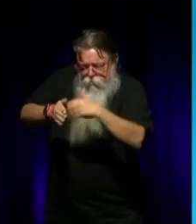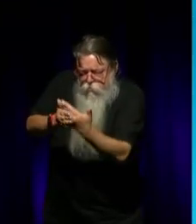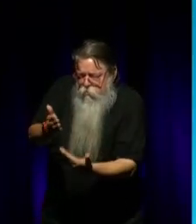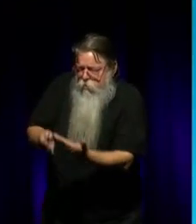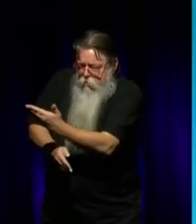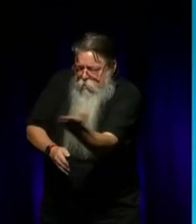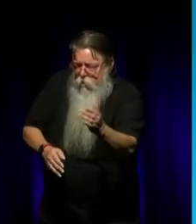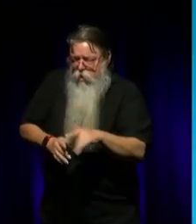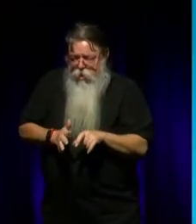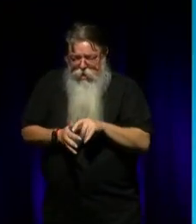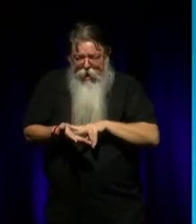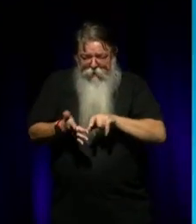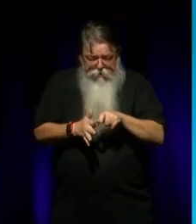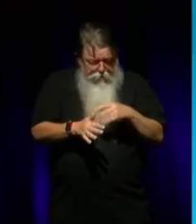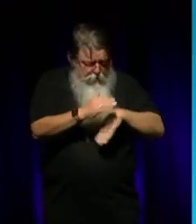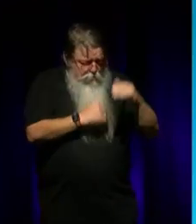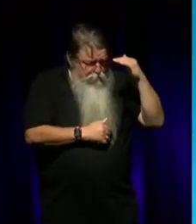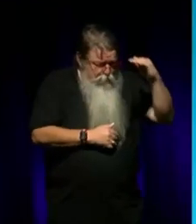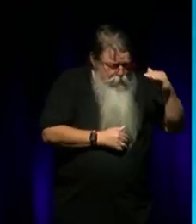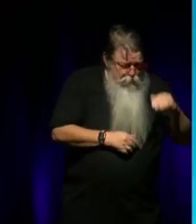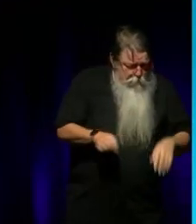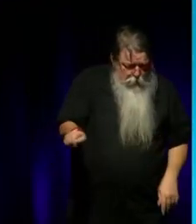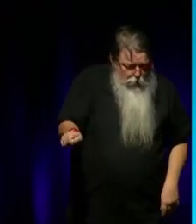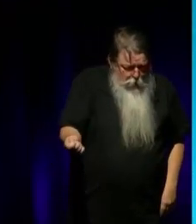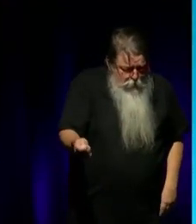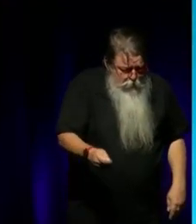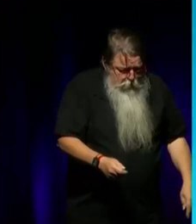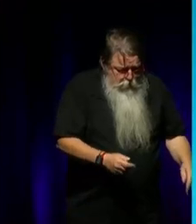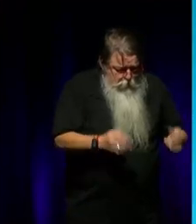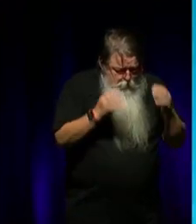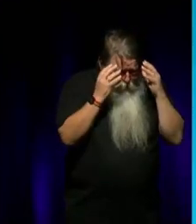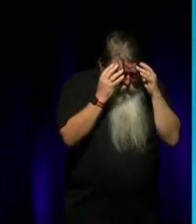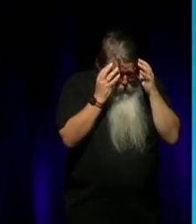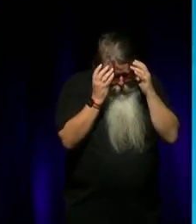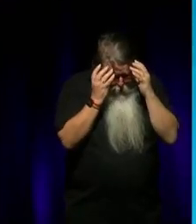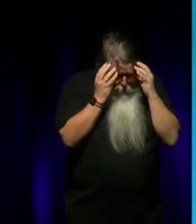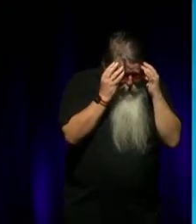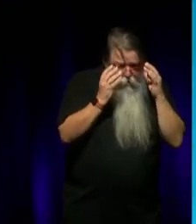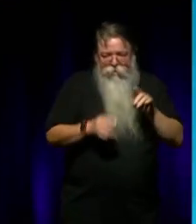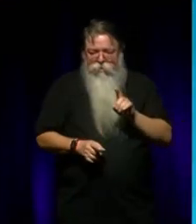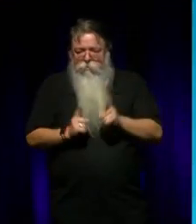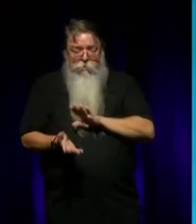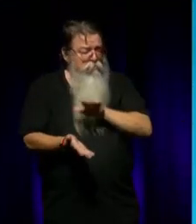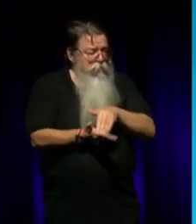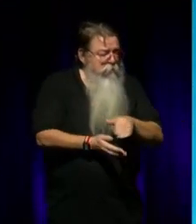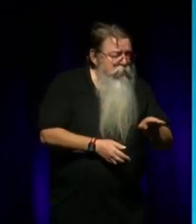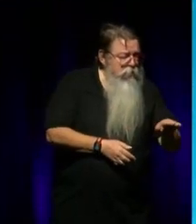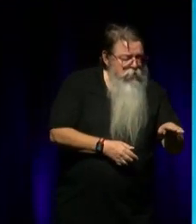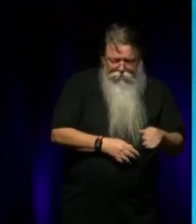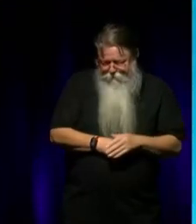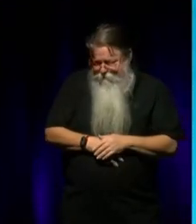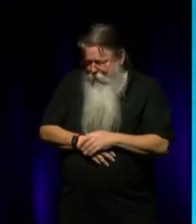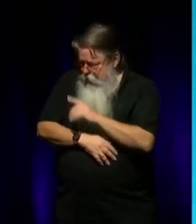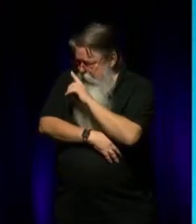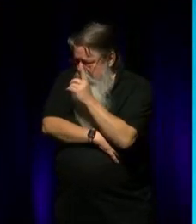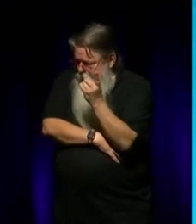David, he'd be locked in that room. And, you know, some days I'd go in and he'd go, Oh, I can't do it